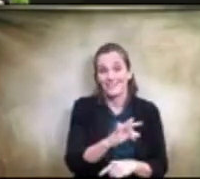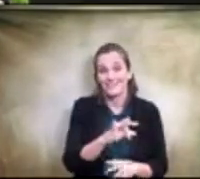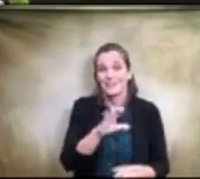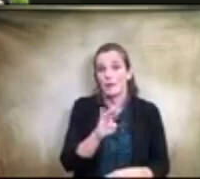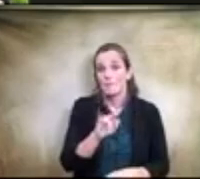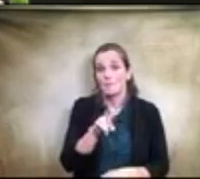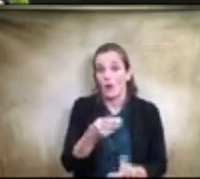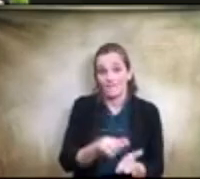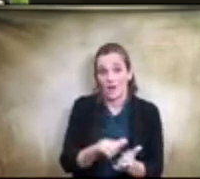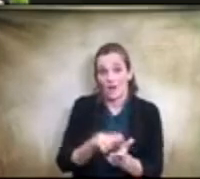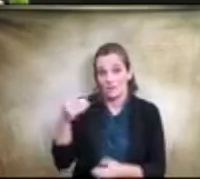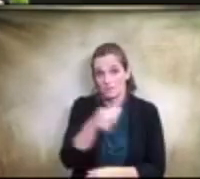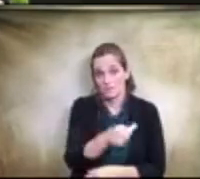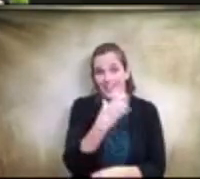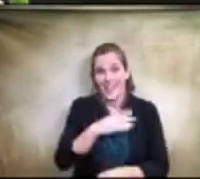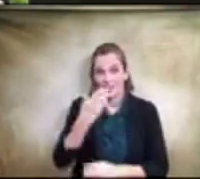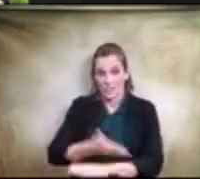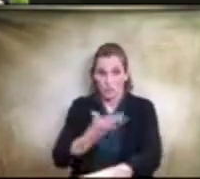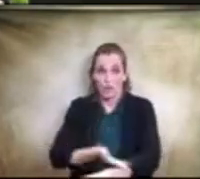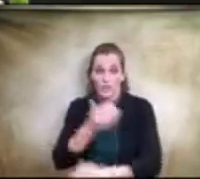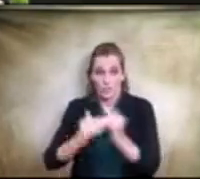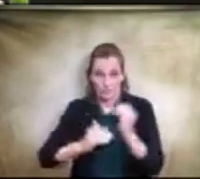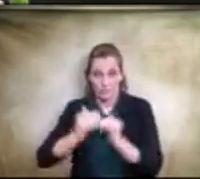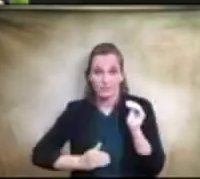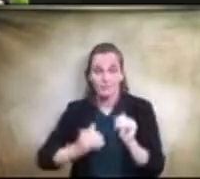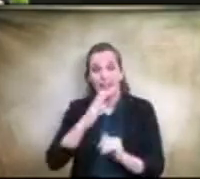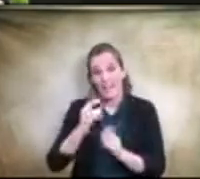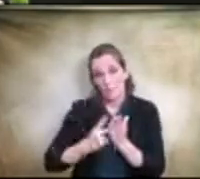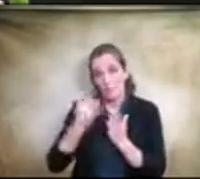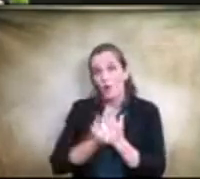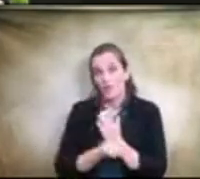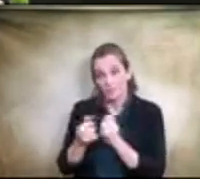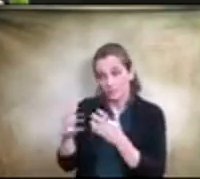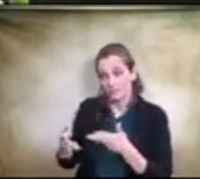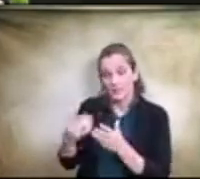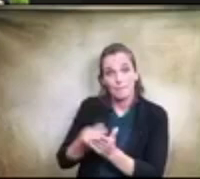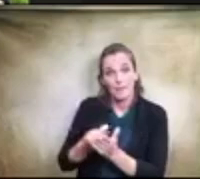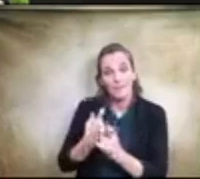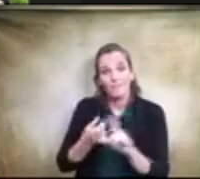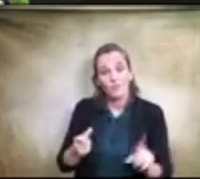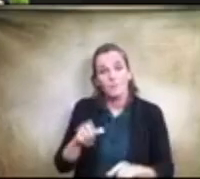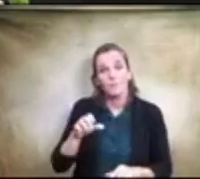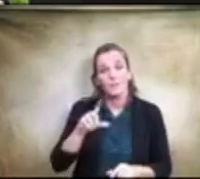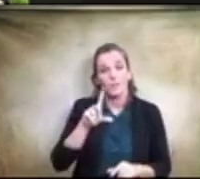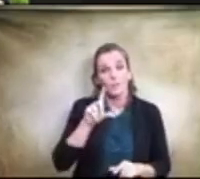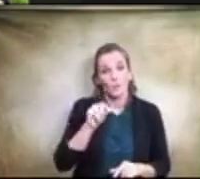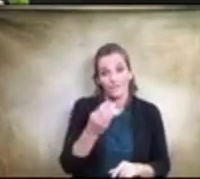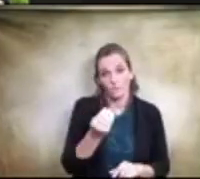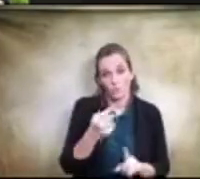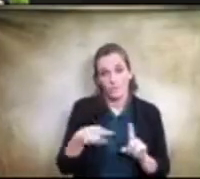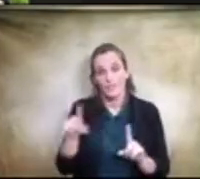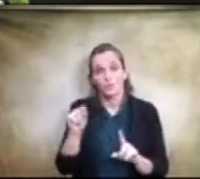construction, as well as projects from remaining funds from the 2014-2016 bond funds as well.